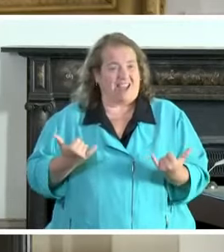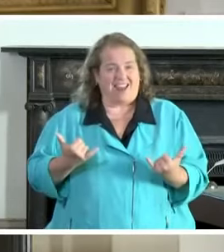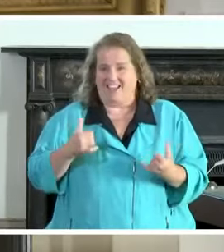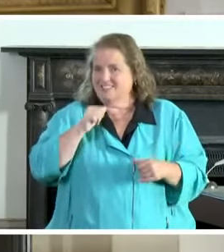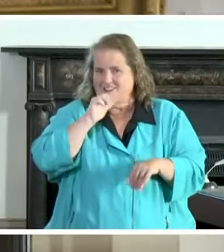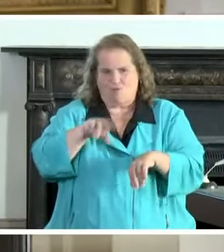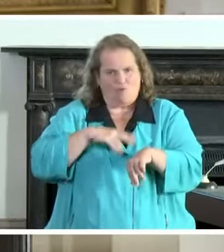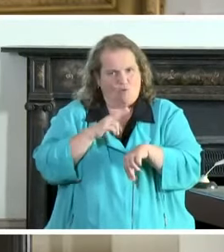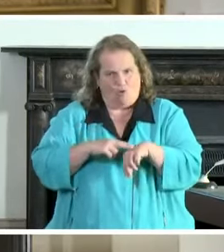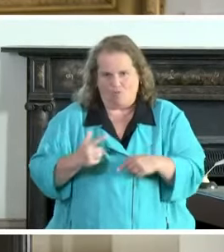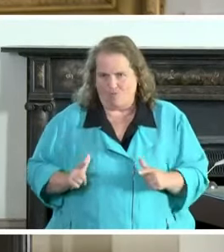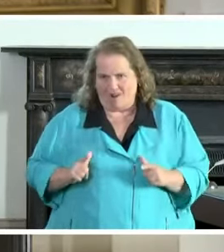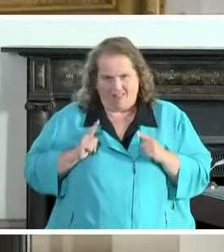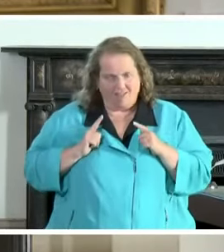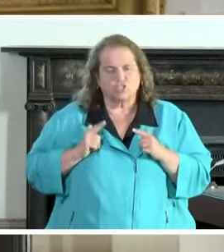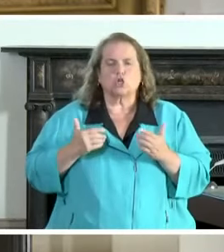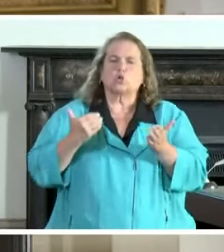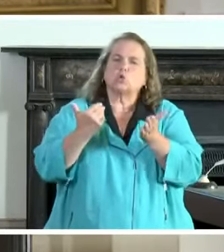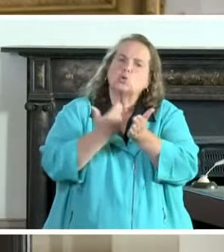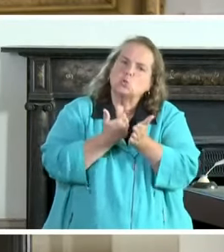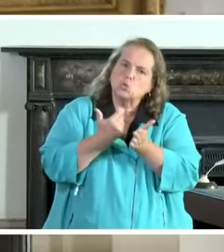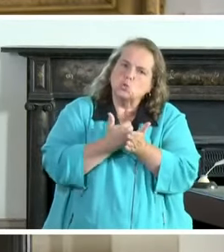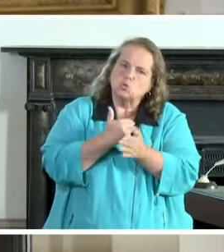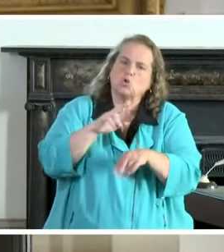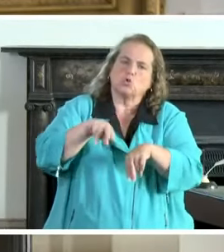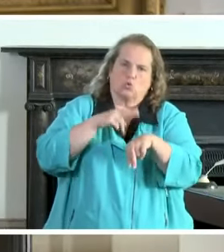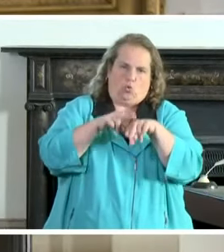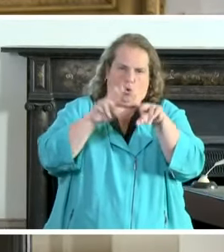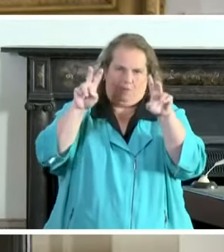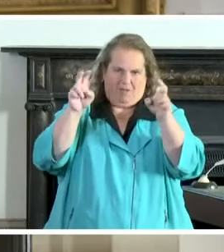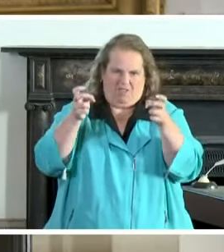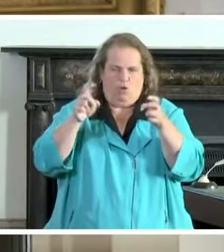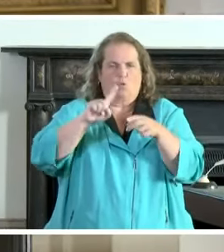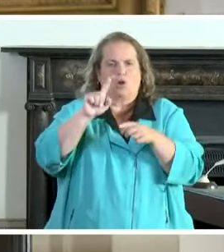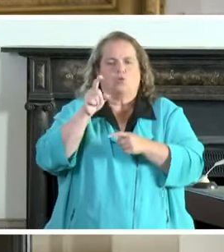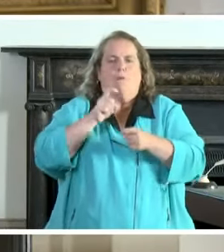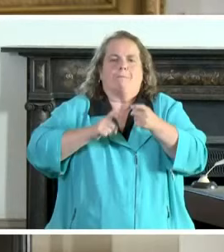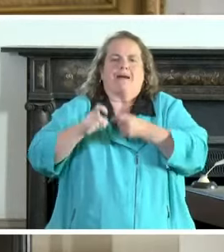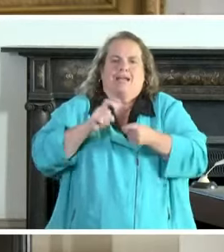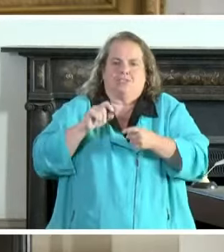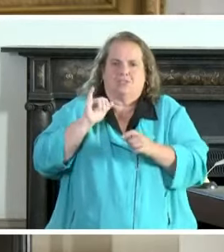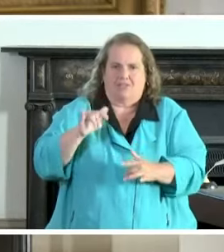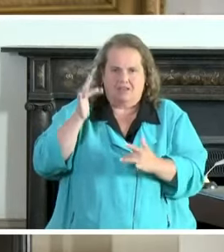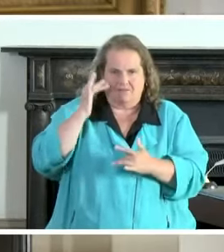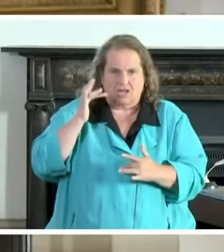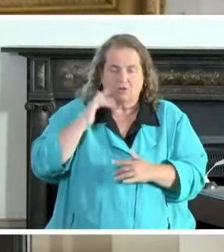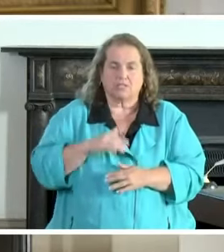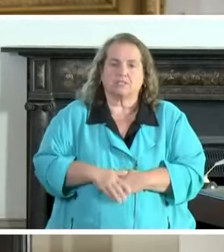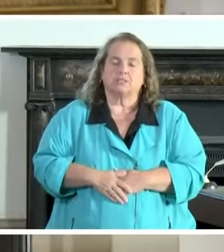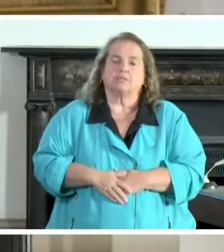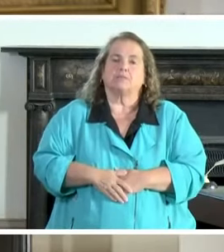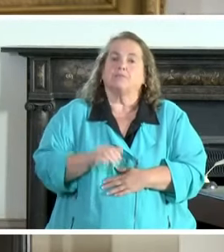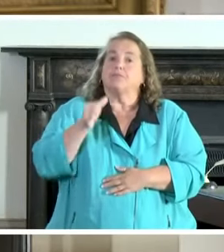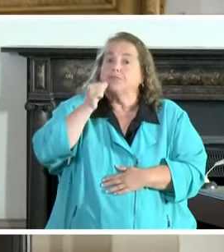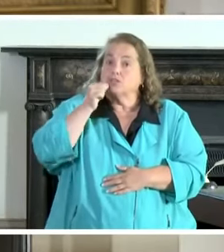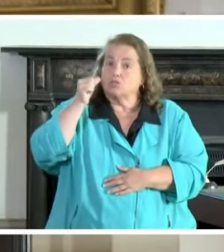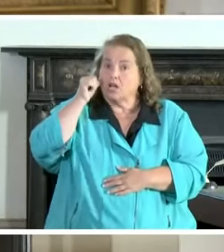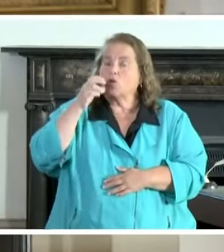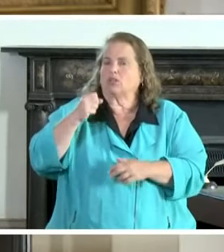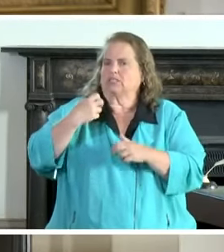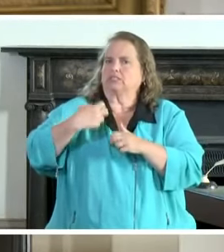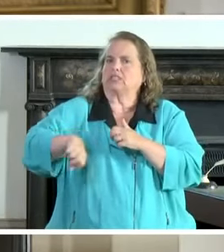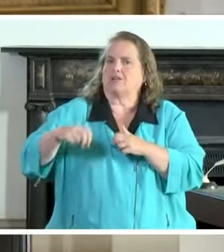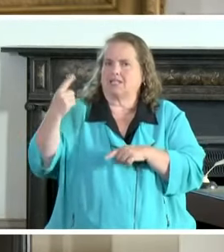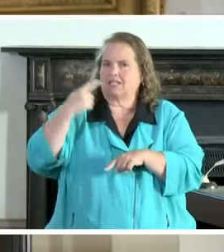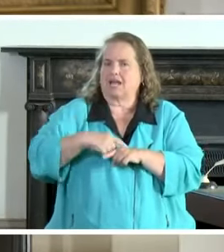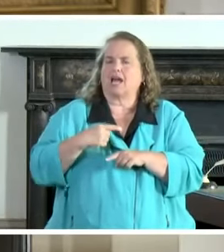we get to live in our new normal where we manage this virus yesterday was a tough day